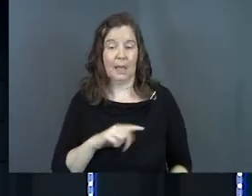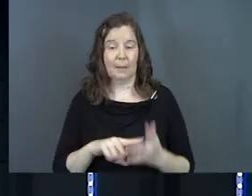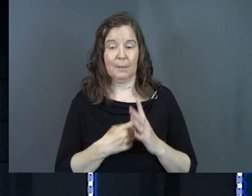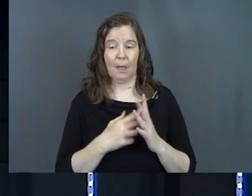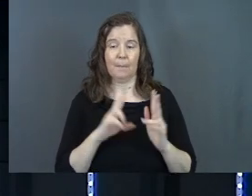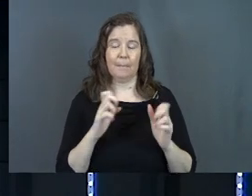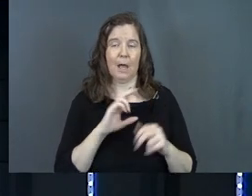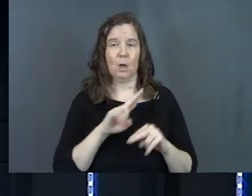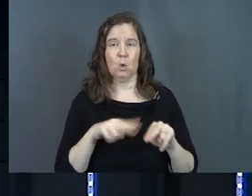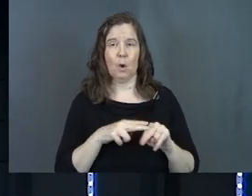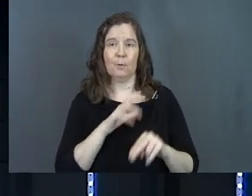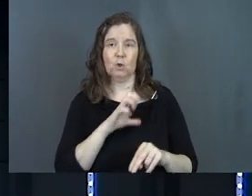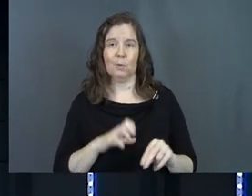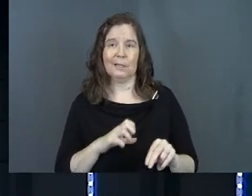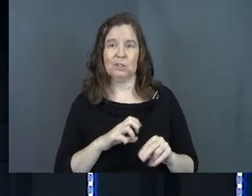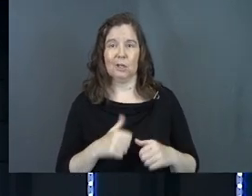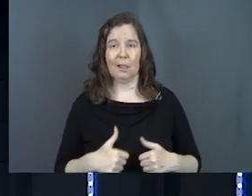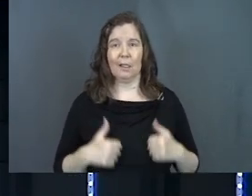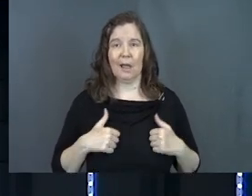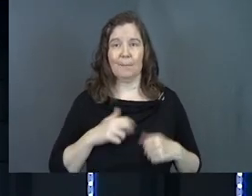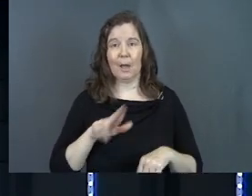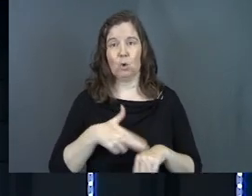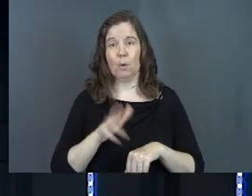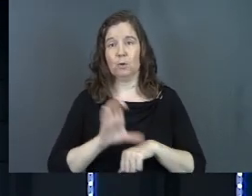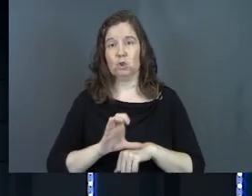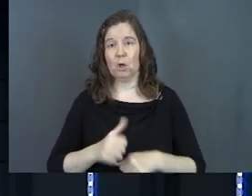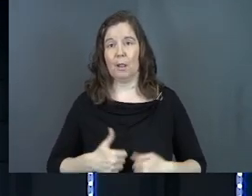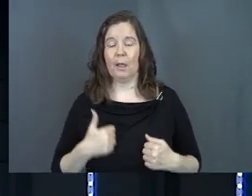normal Christian life. It starts to become my normal church life.